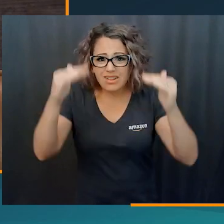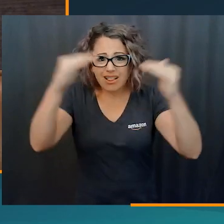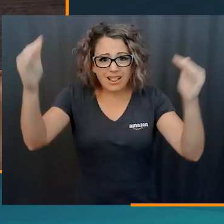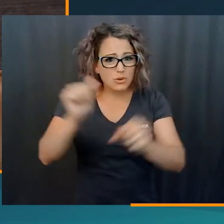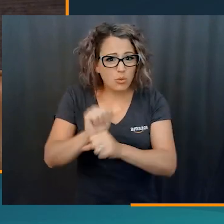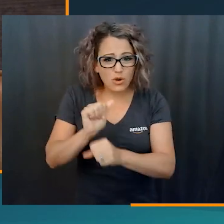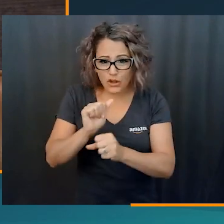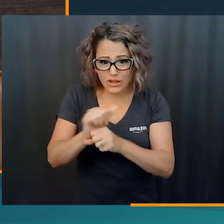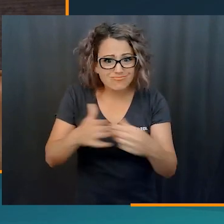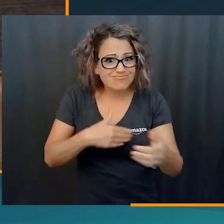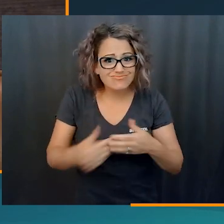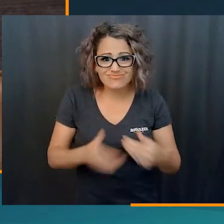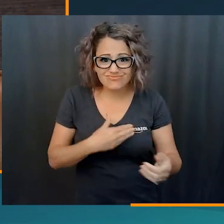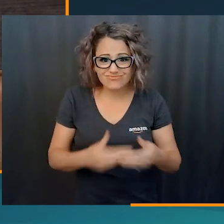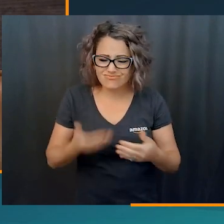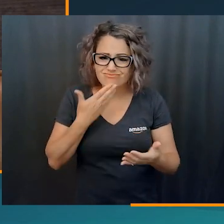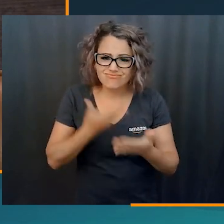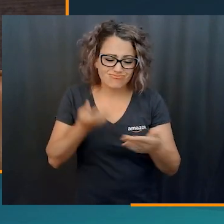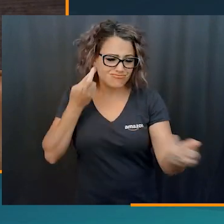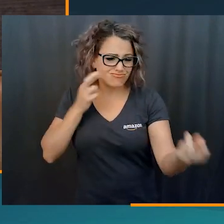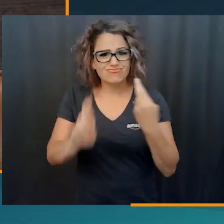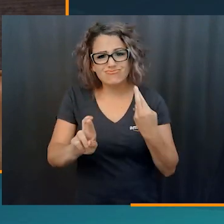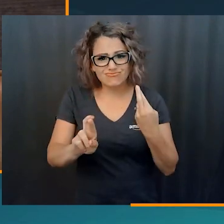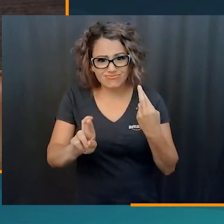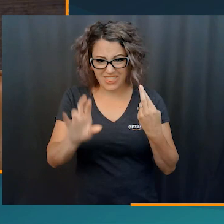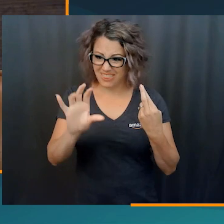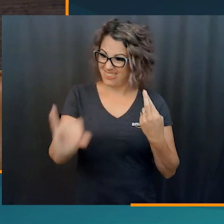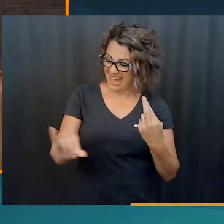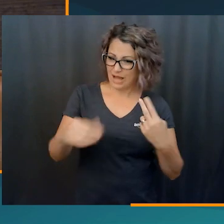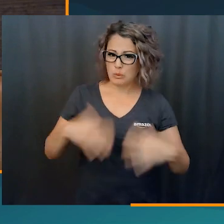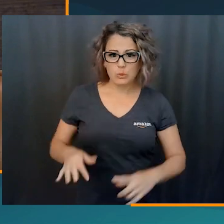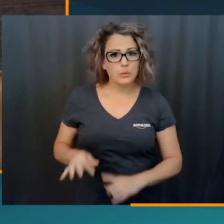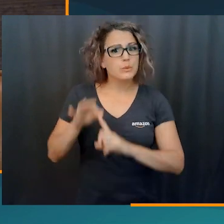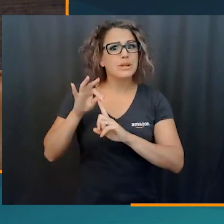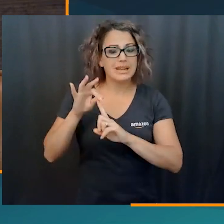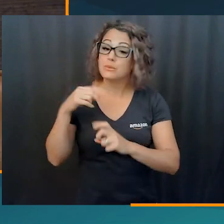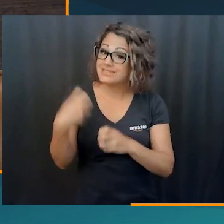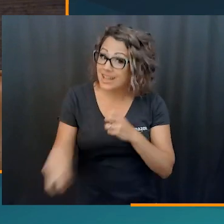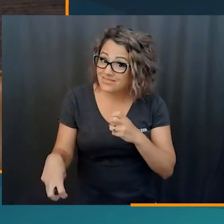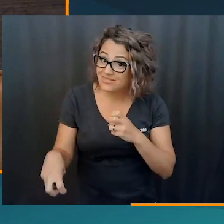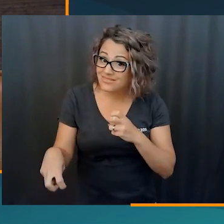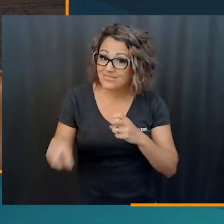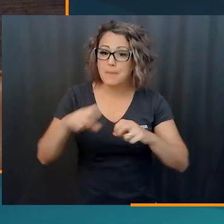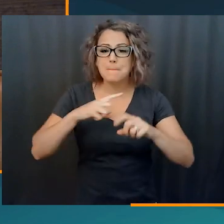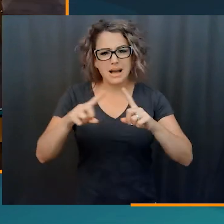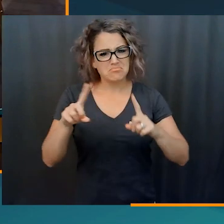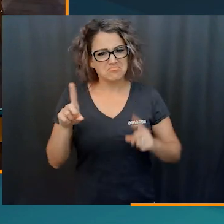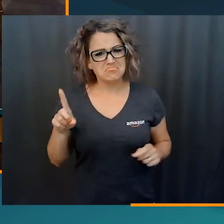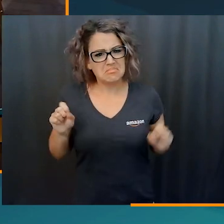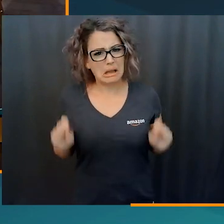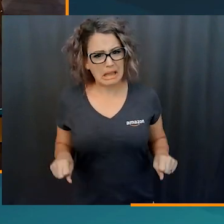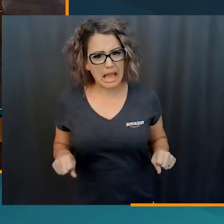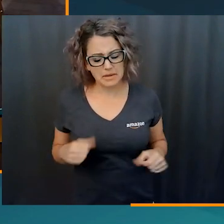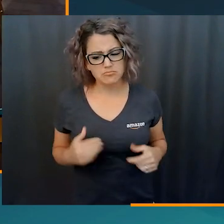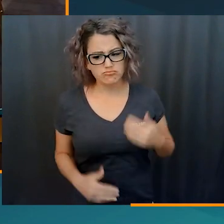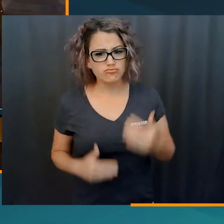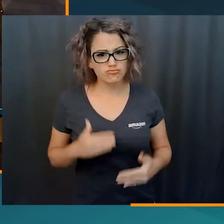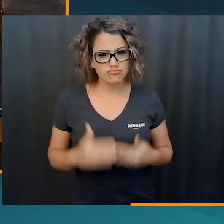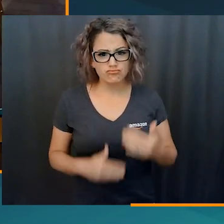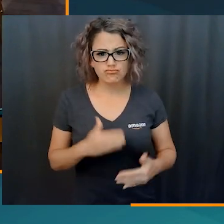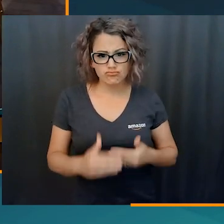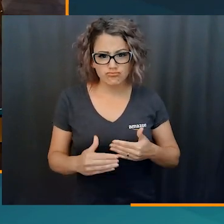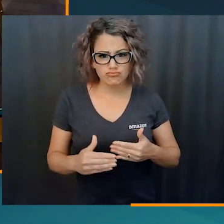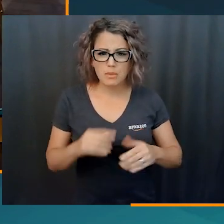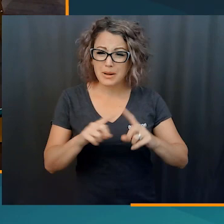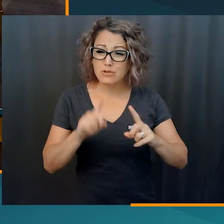and the employees, regardless of the level. And and that was unique in and of itself. was a tough environment. But